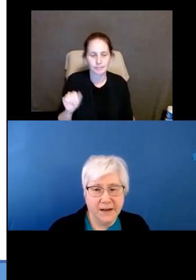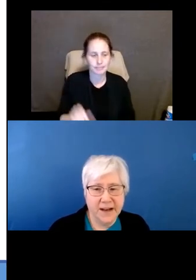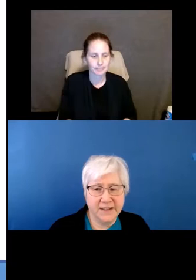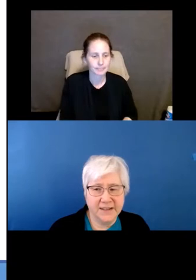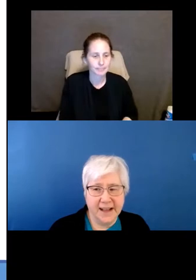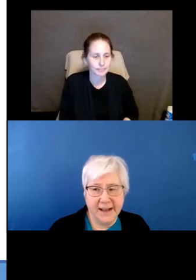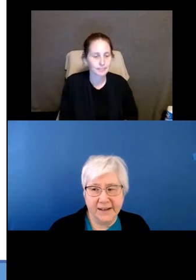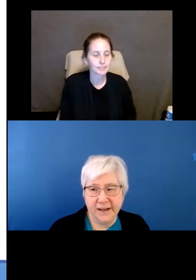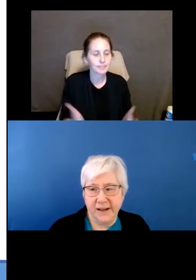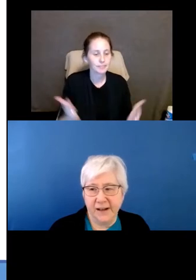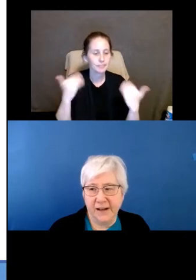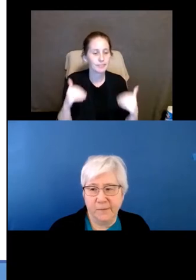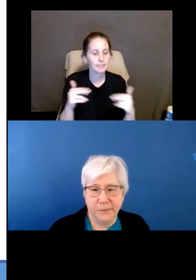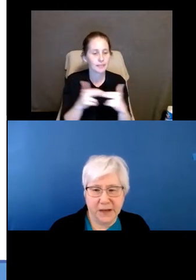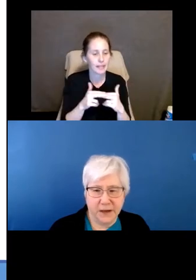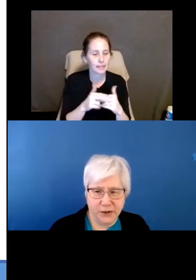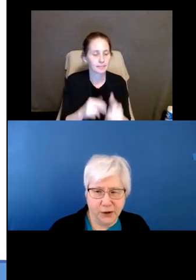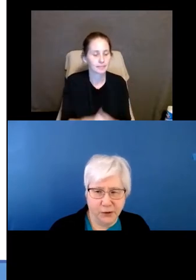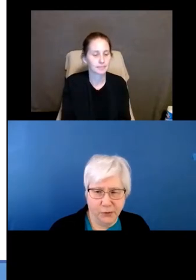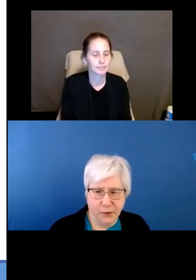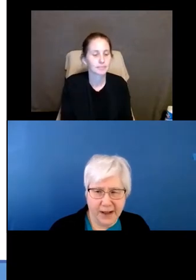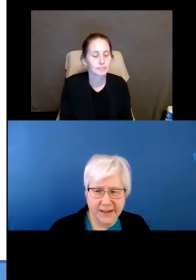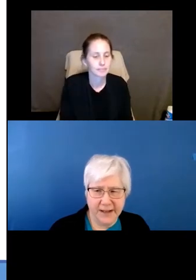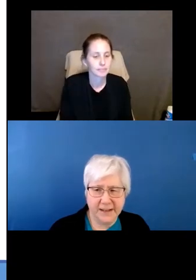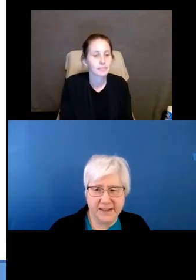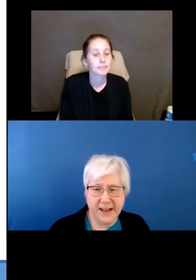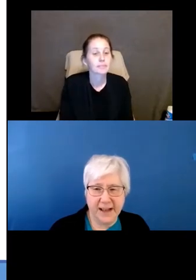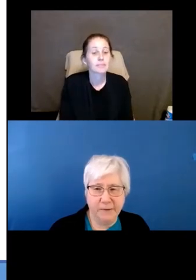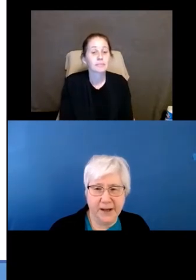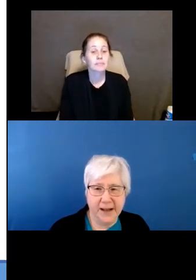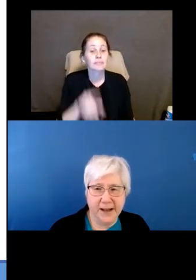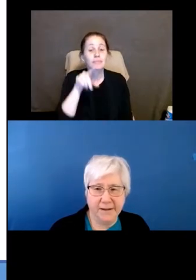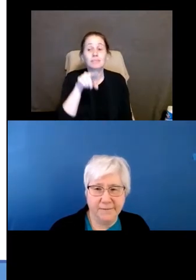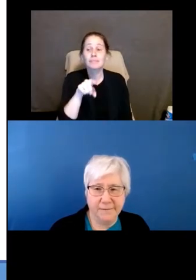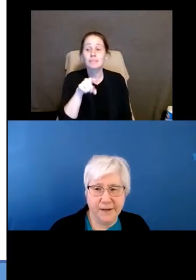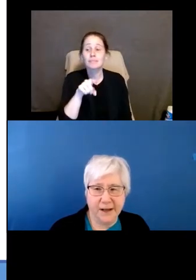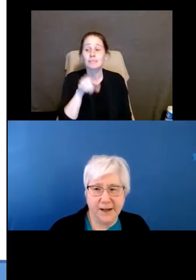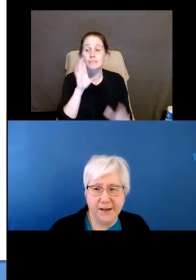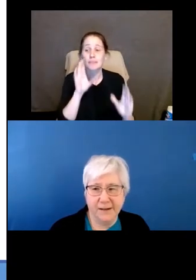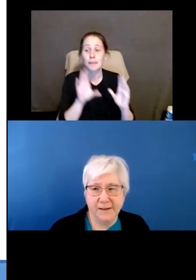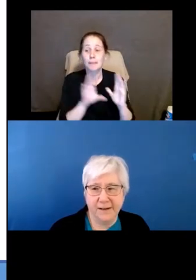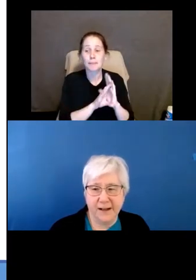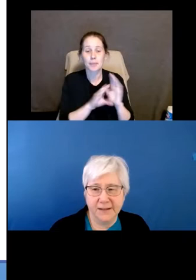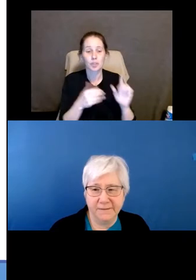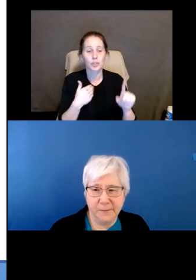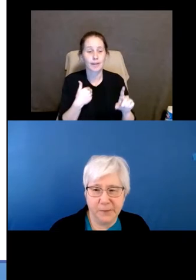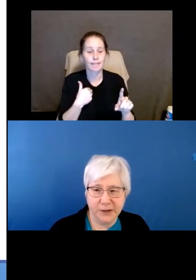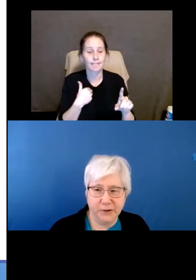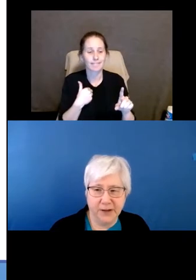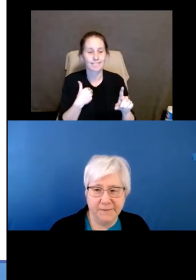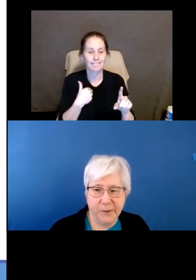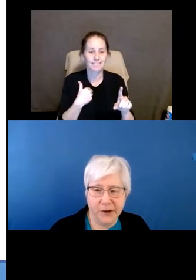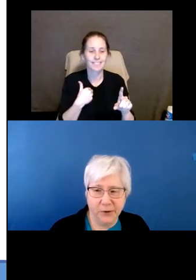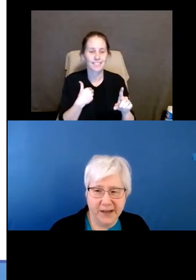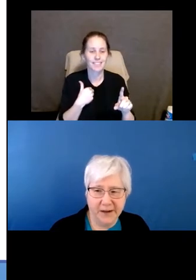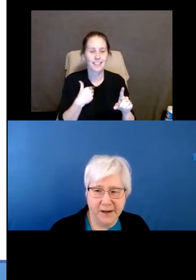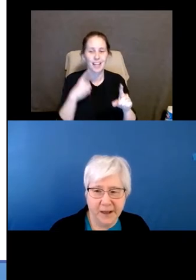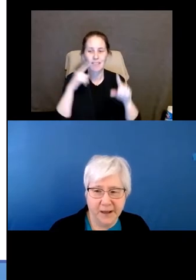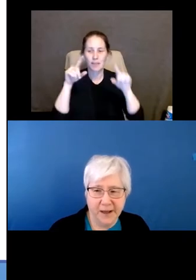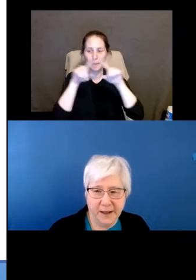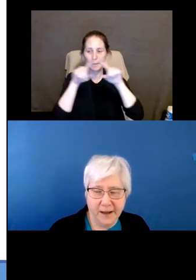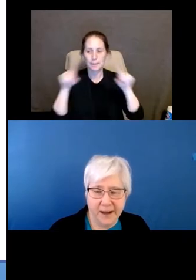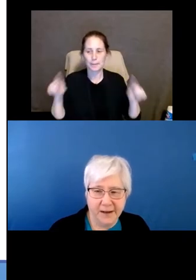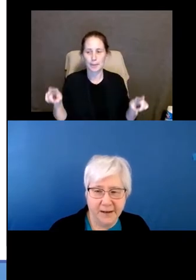Next slide. So on the next slide we have a lovely picture of a pyramid,